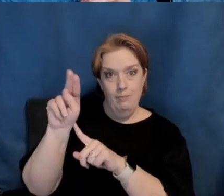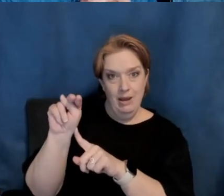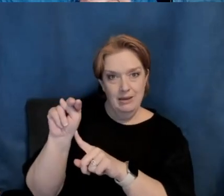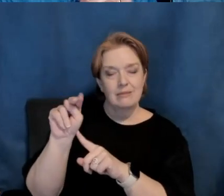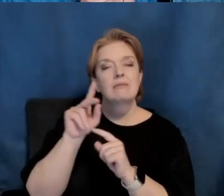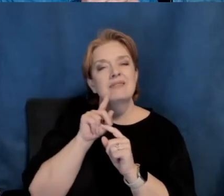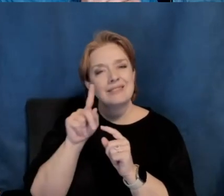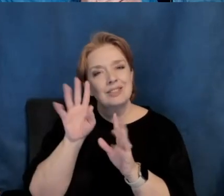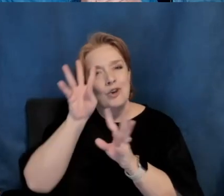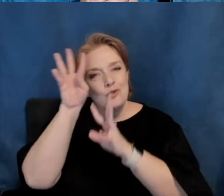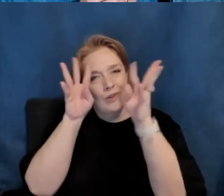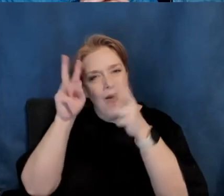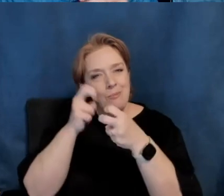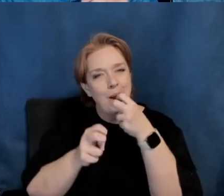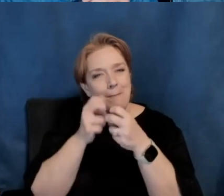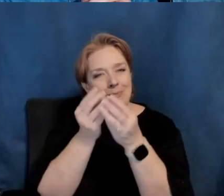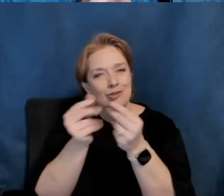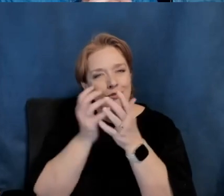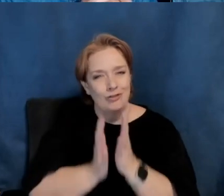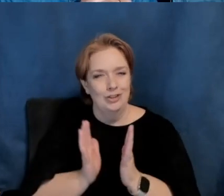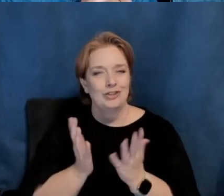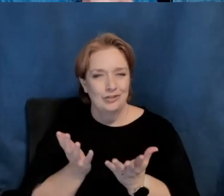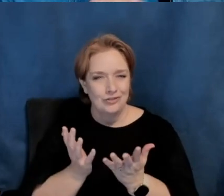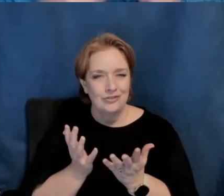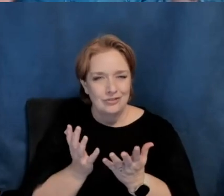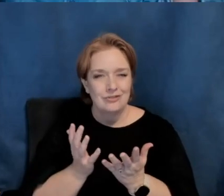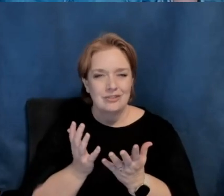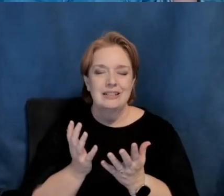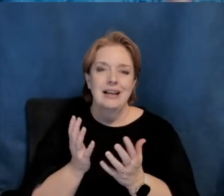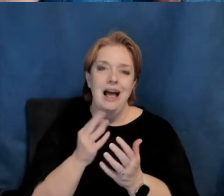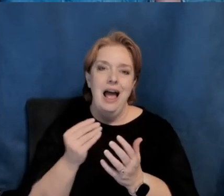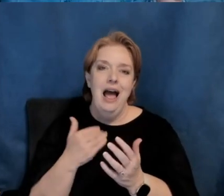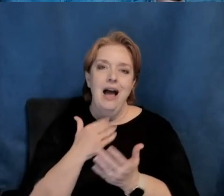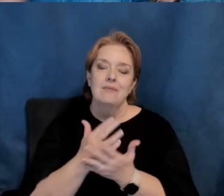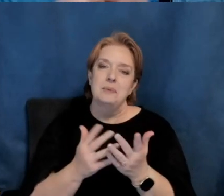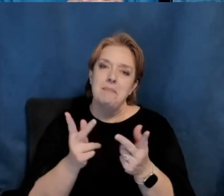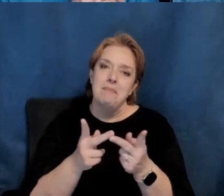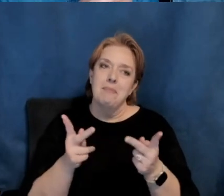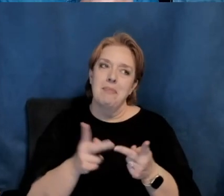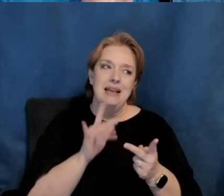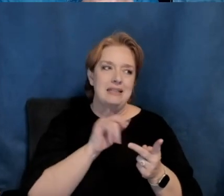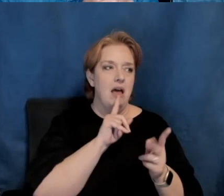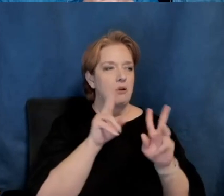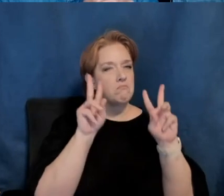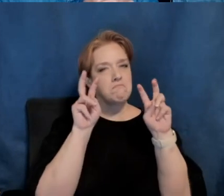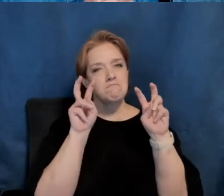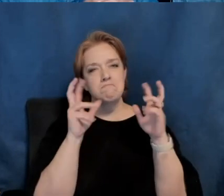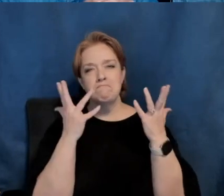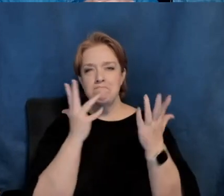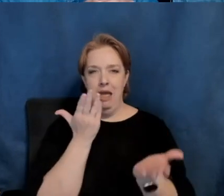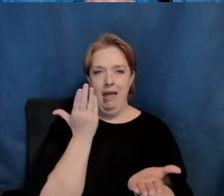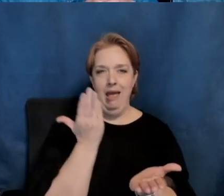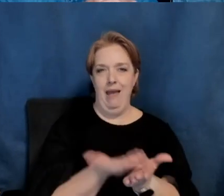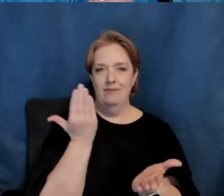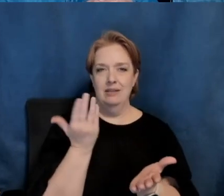problem solver. And, uh, and the idea that, uh, there are places that stand as evidence of, uh, of people's